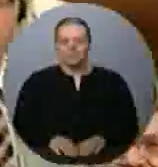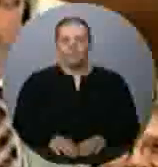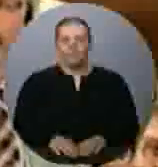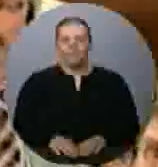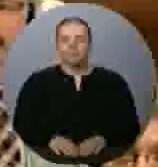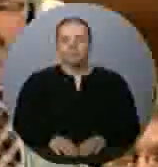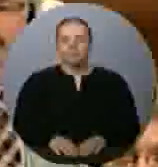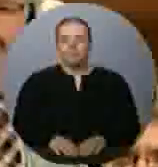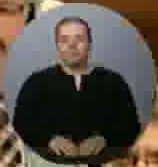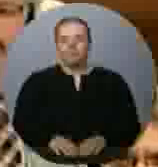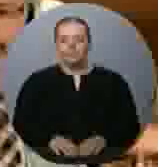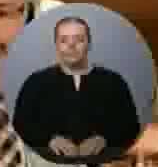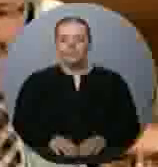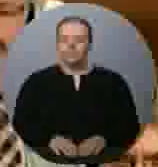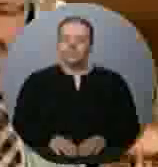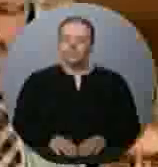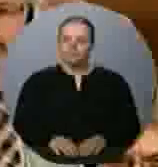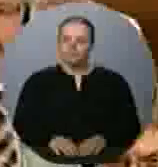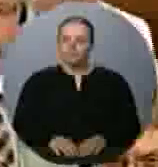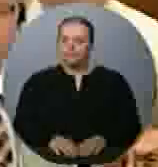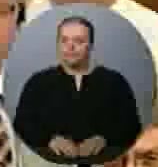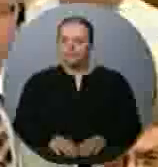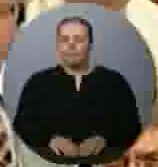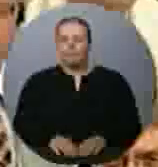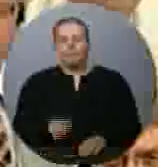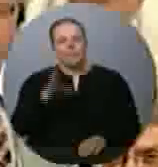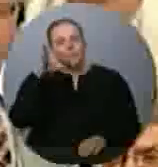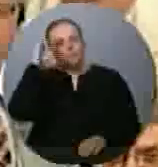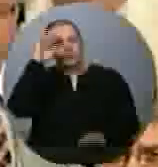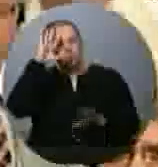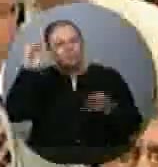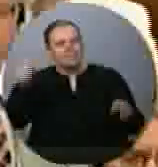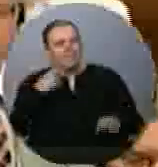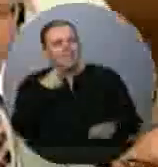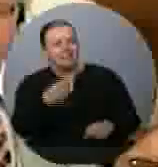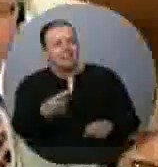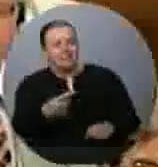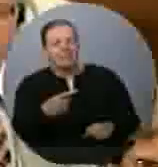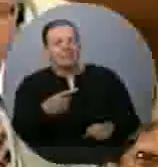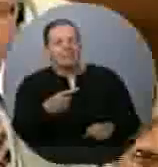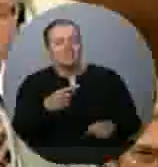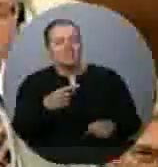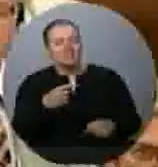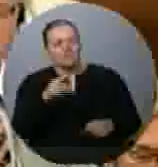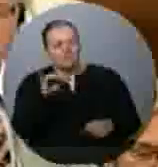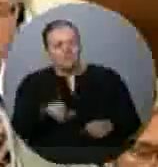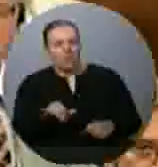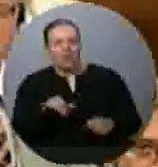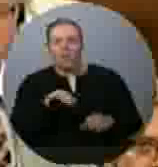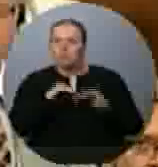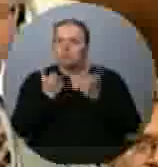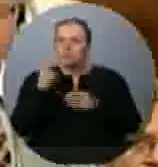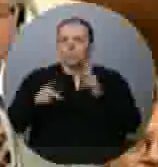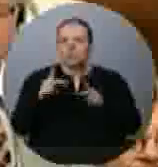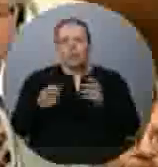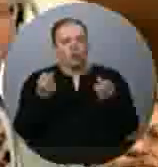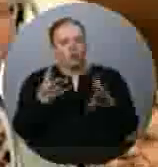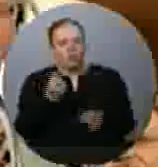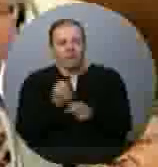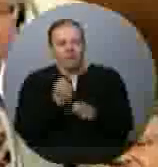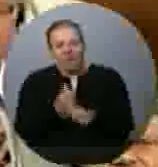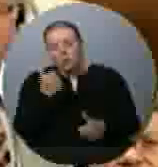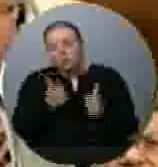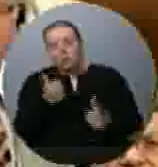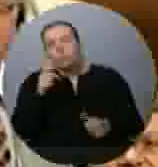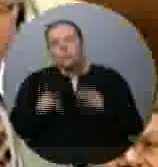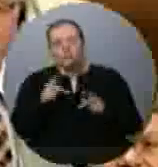Mr. Speaker, tell that to the millions who are unemployed or underemployed. It's simply not good enough. The government's plan for billions in